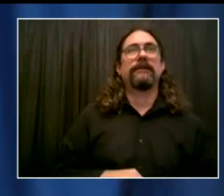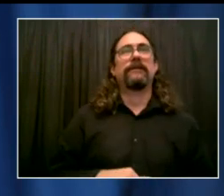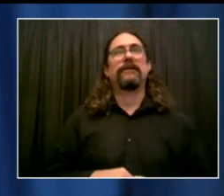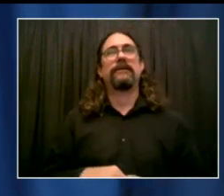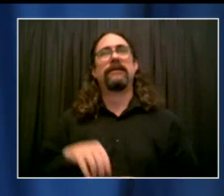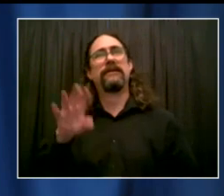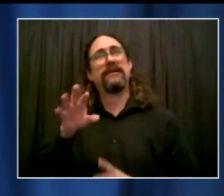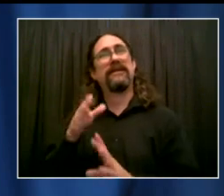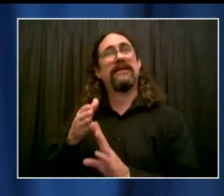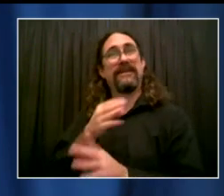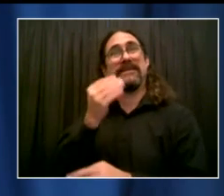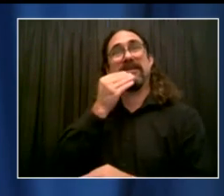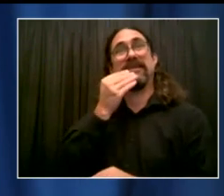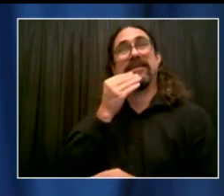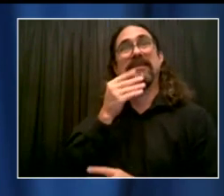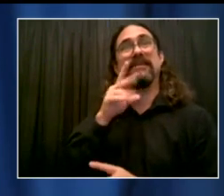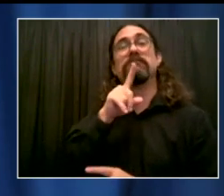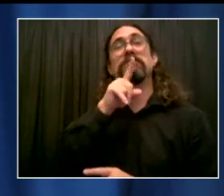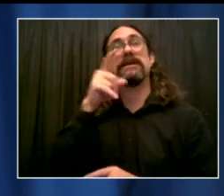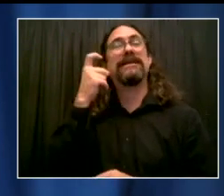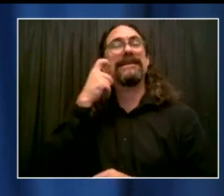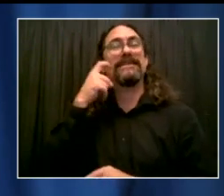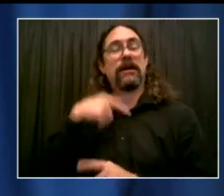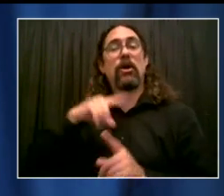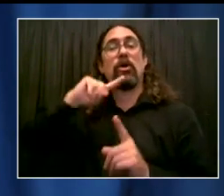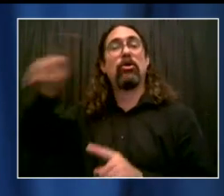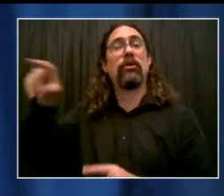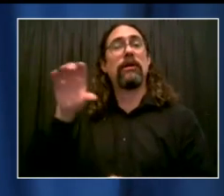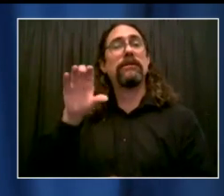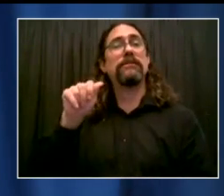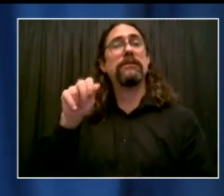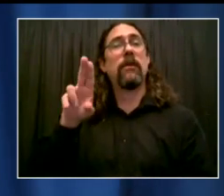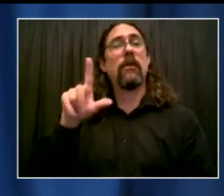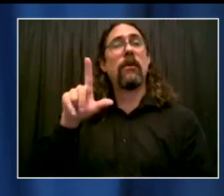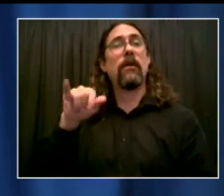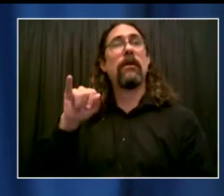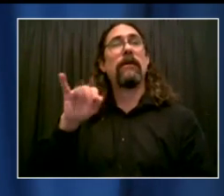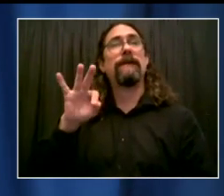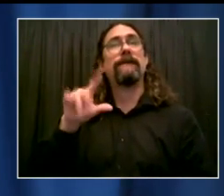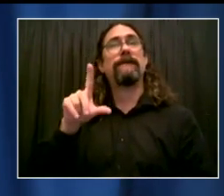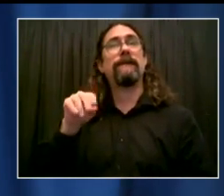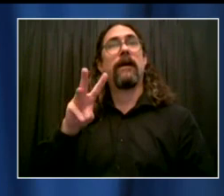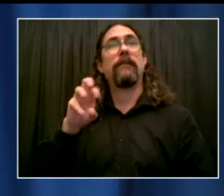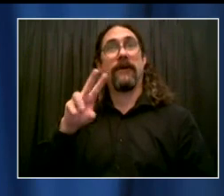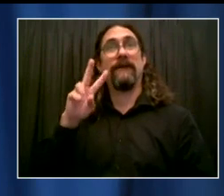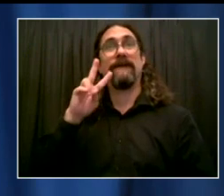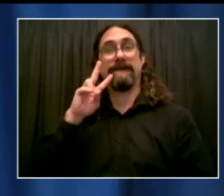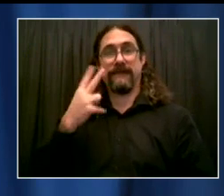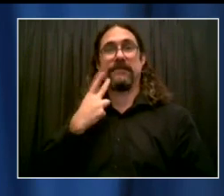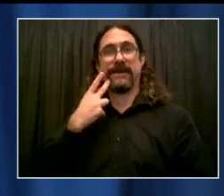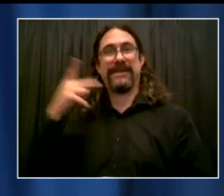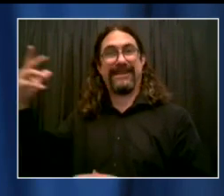Because it's very modern. They don't do that that way in Italy, but hey, we're into it. And you put the white earbuds in your ears and you had the deputy,